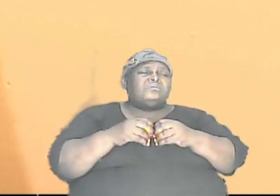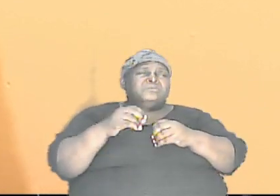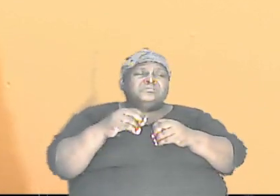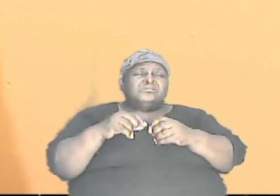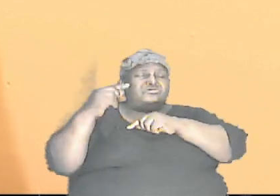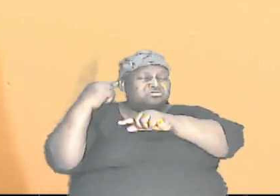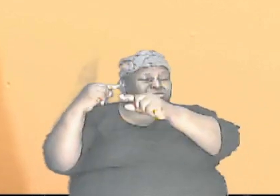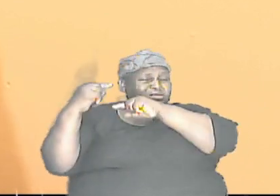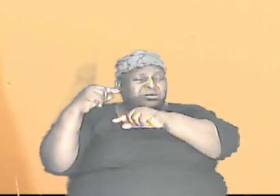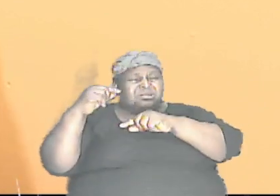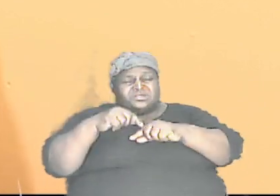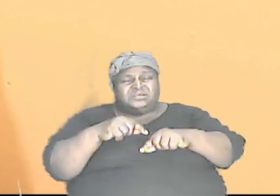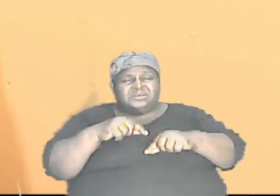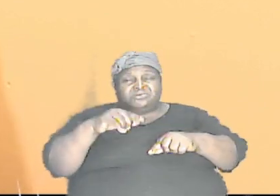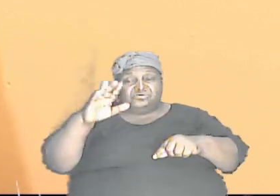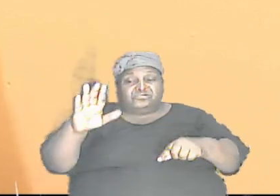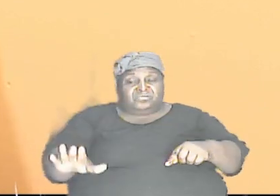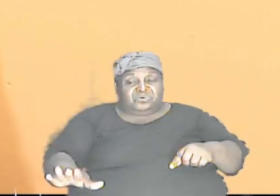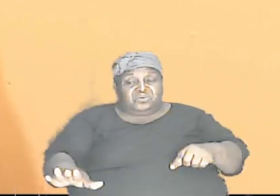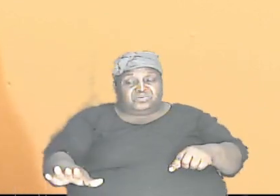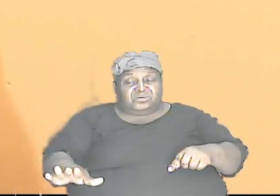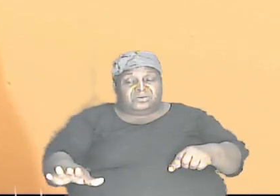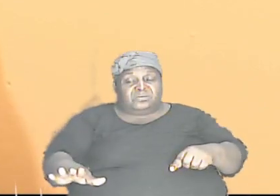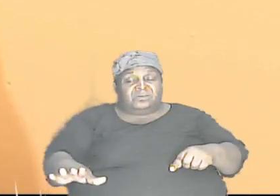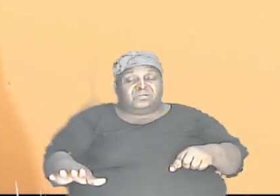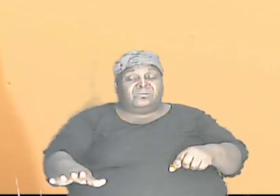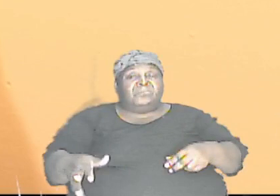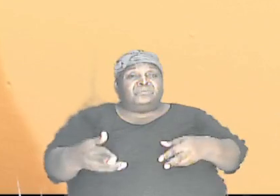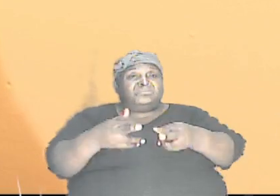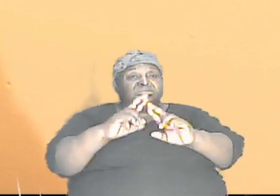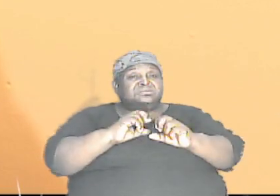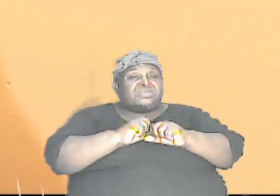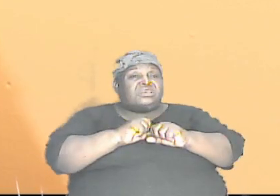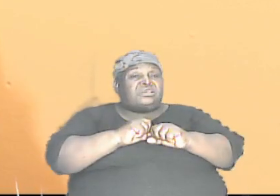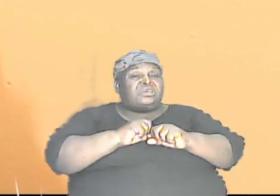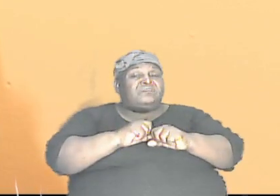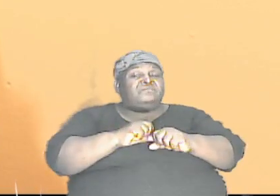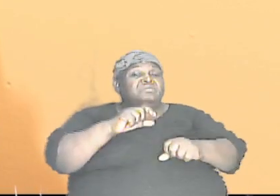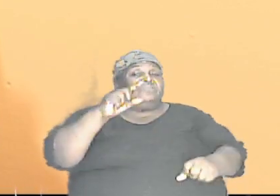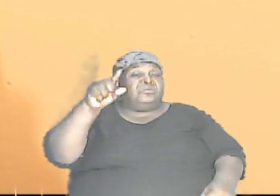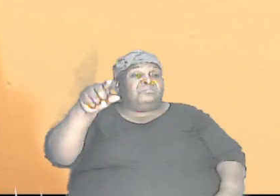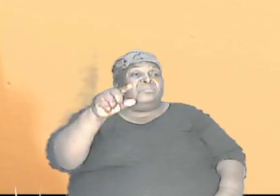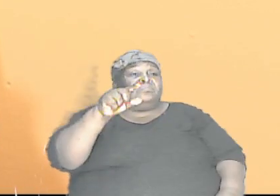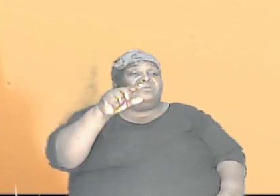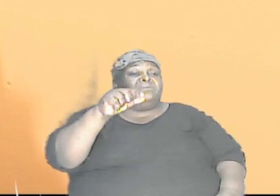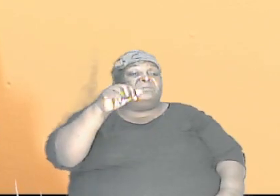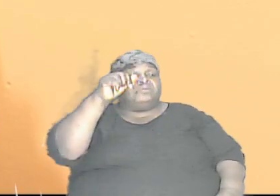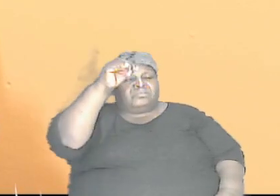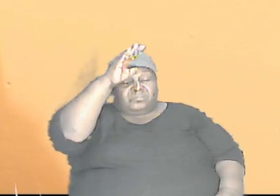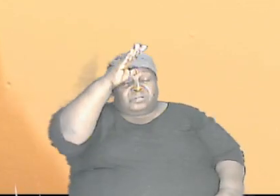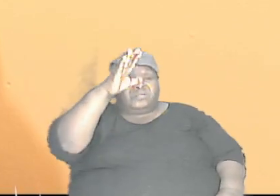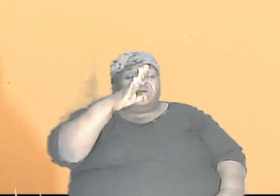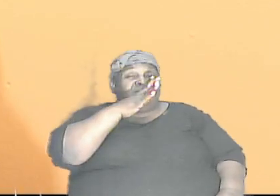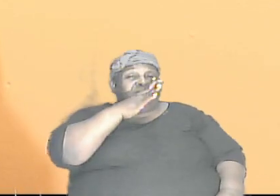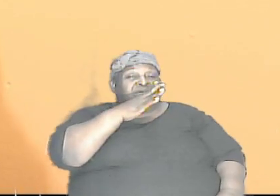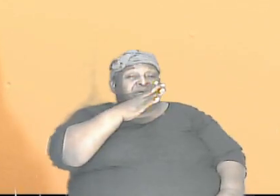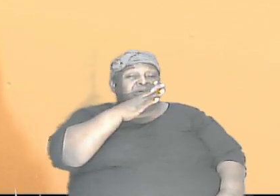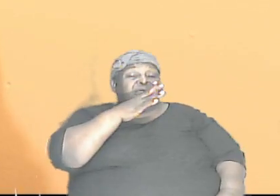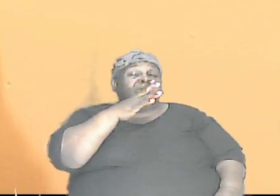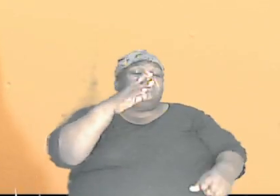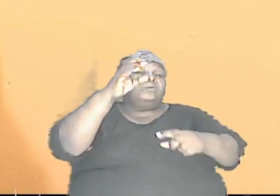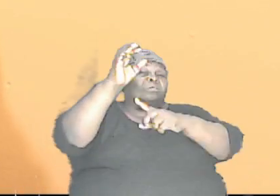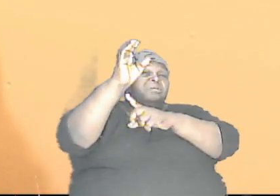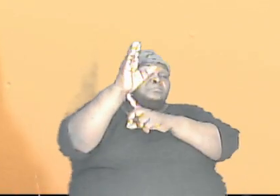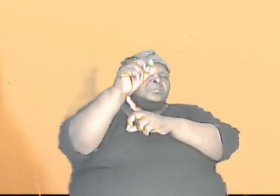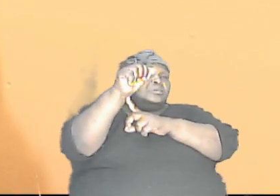youngster inherited from his or her parents is just the capital A genes, the capital